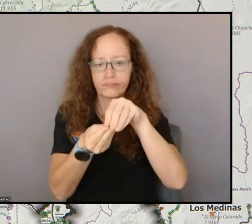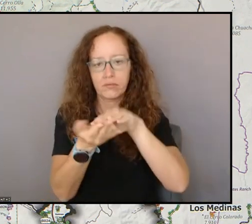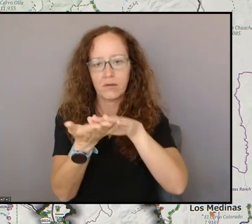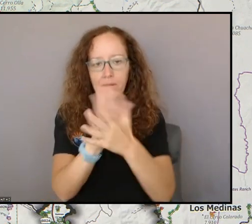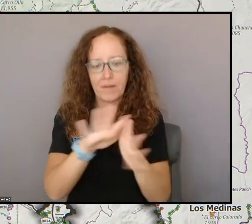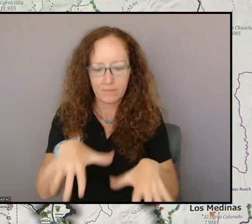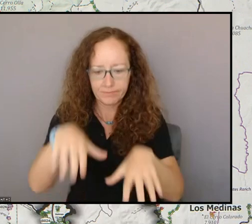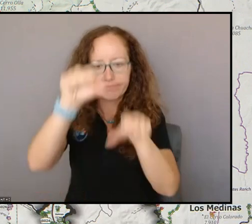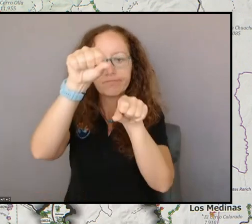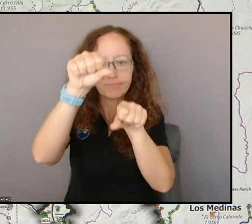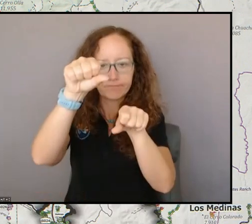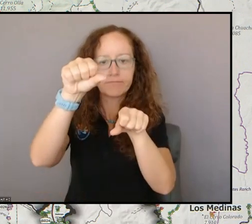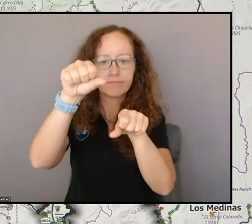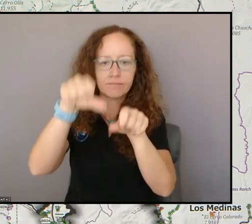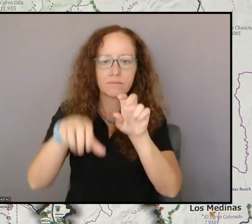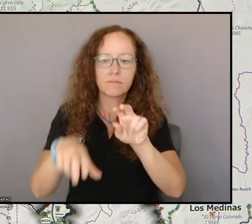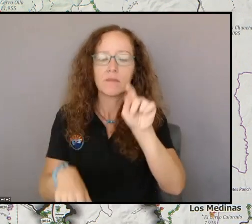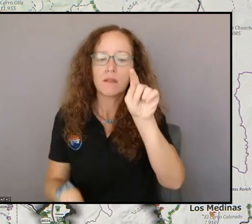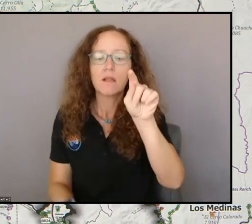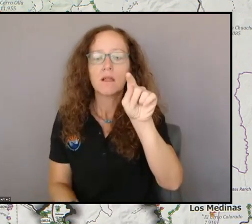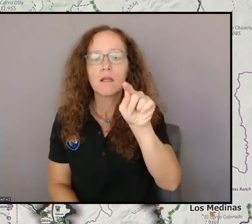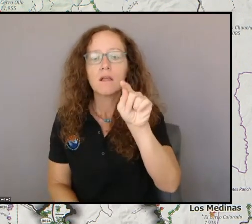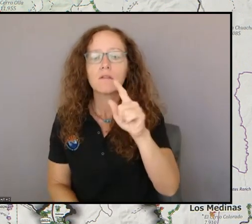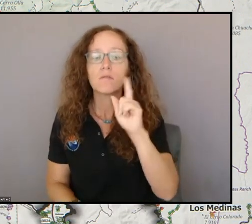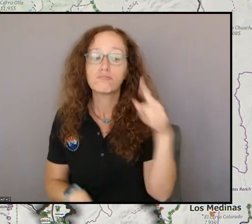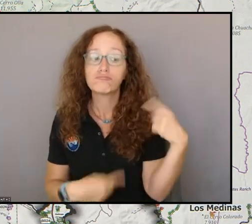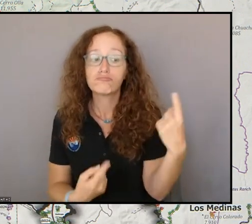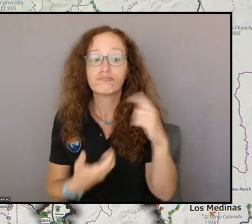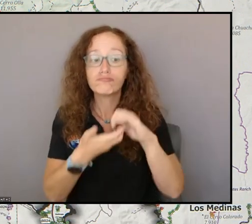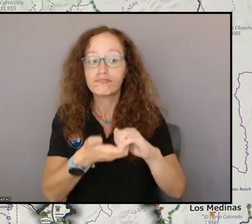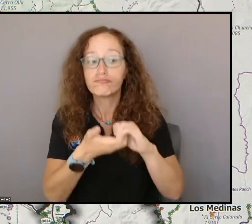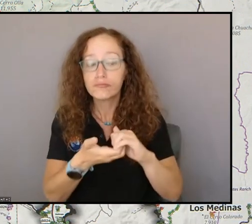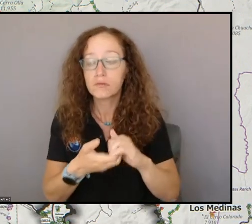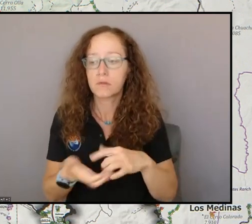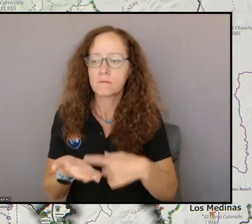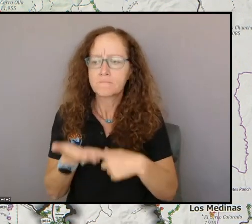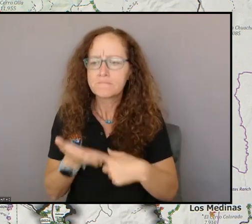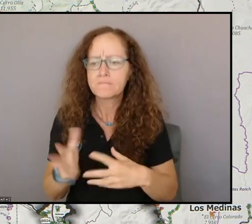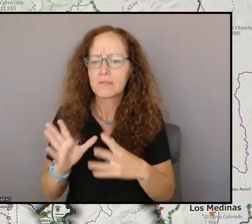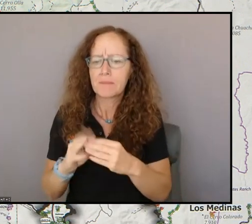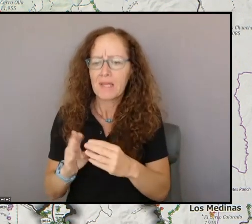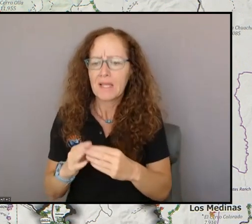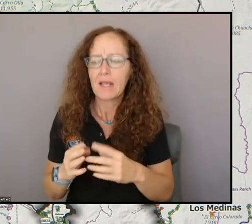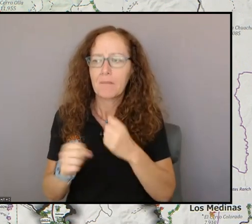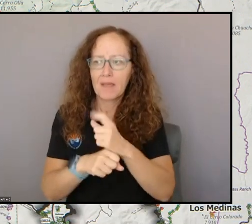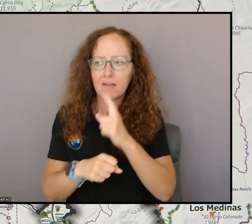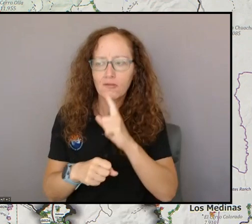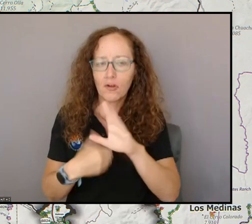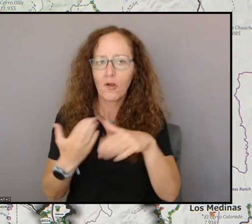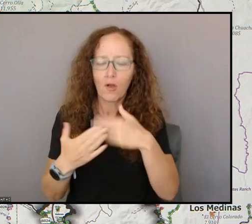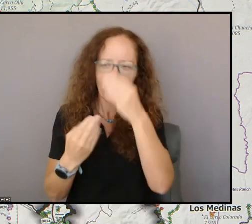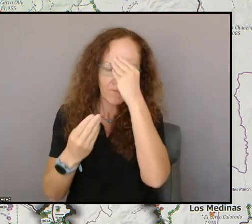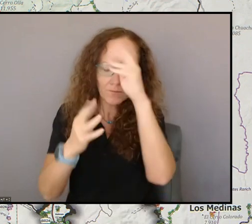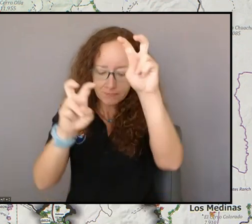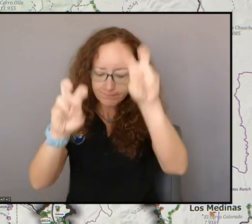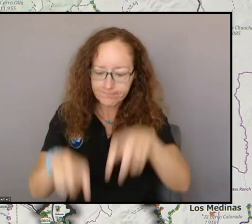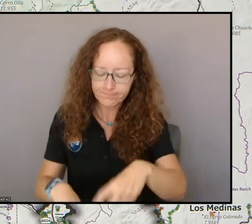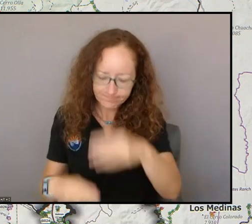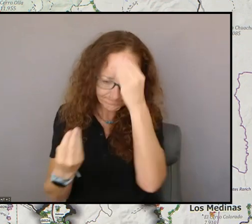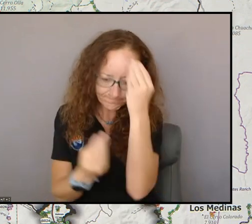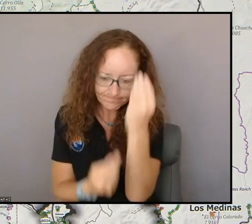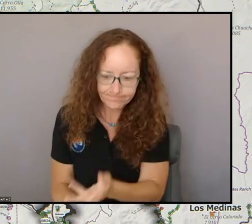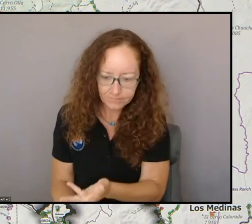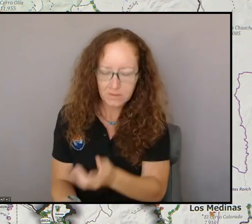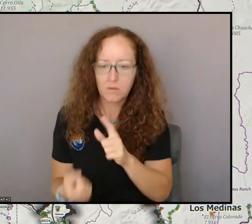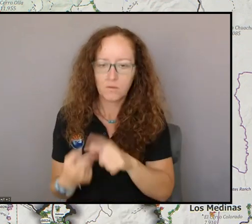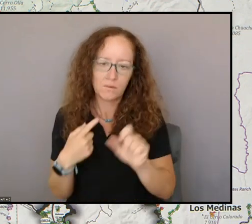them a lot of meetings and talking and and just get making sure that all the information is transferred and that the community